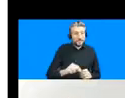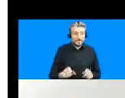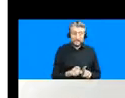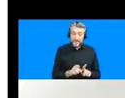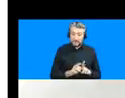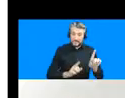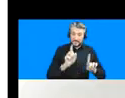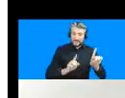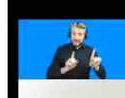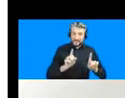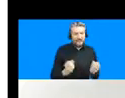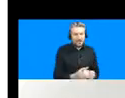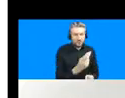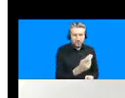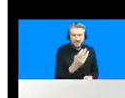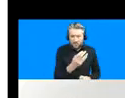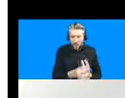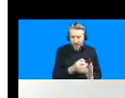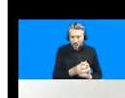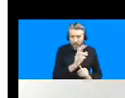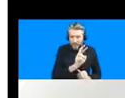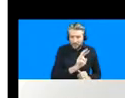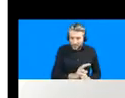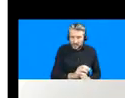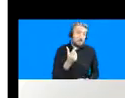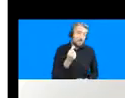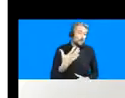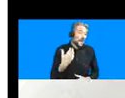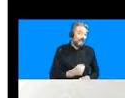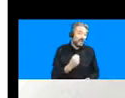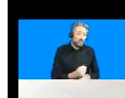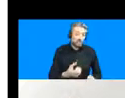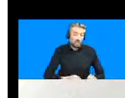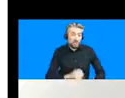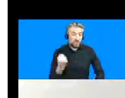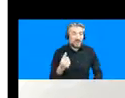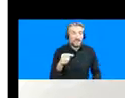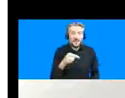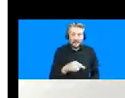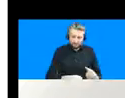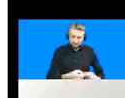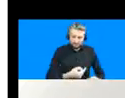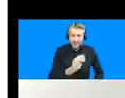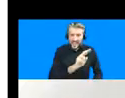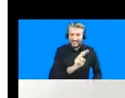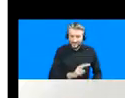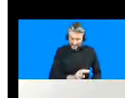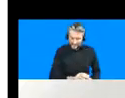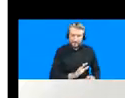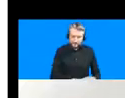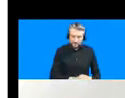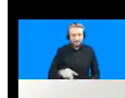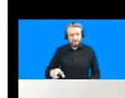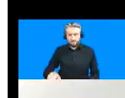hours of electricity and especially generators alongside this because we were also interested in the heat uh you know the relationship between